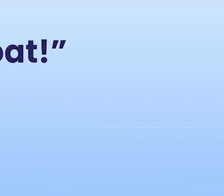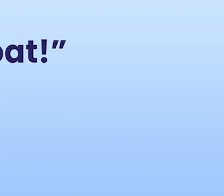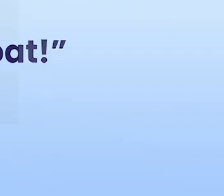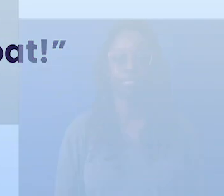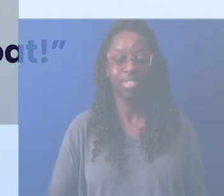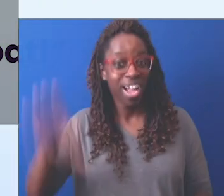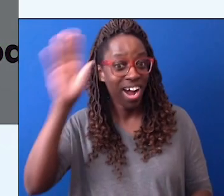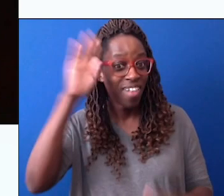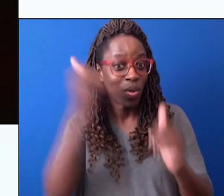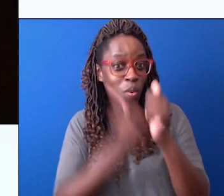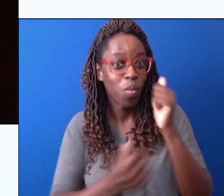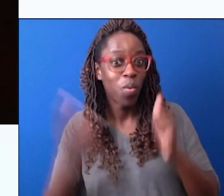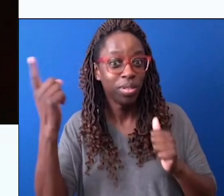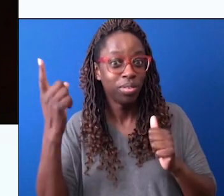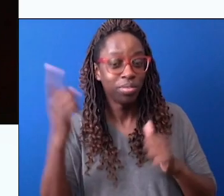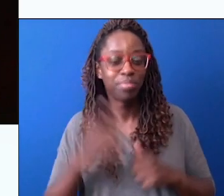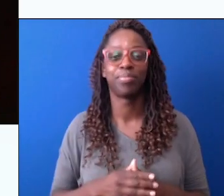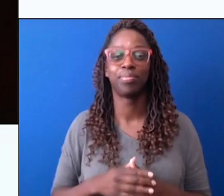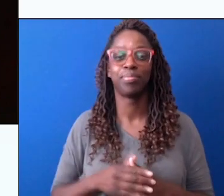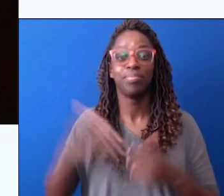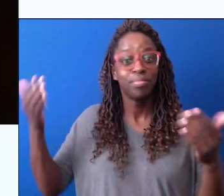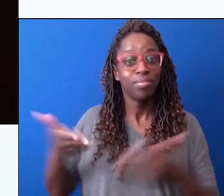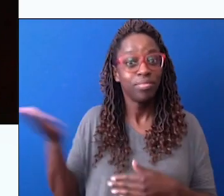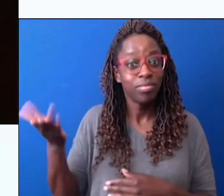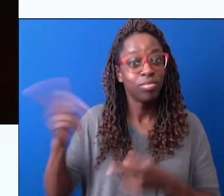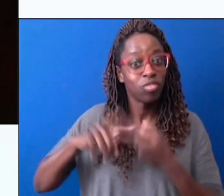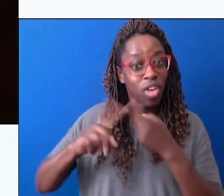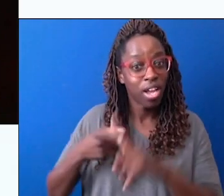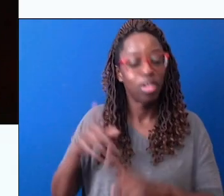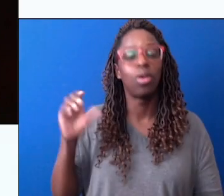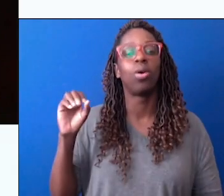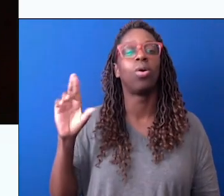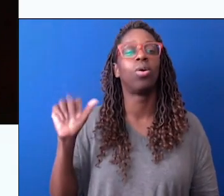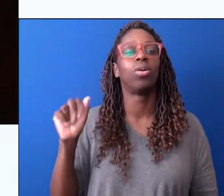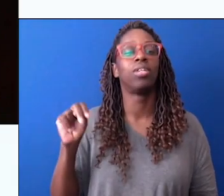Baccato, with stories, songs, and lots more instruments.